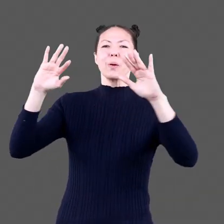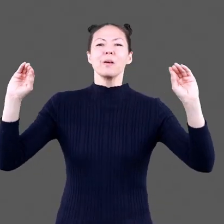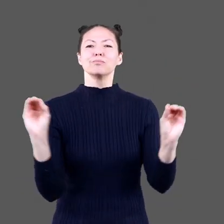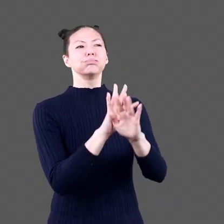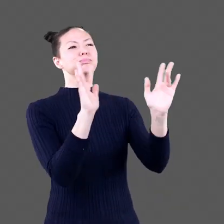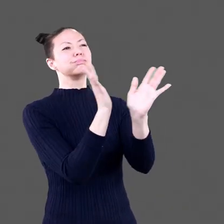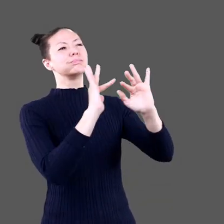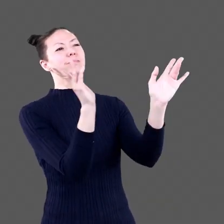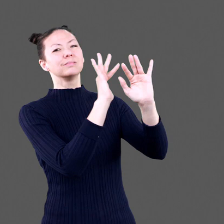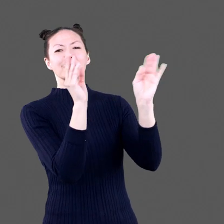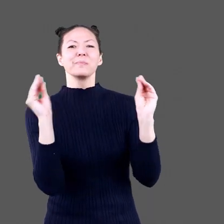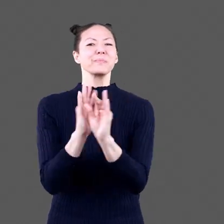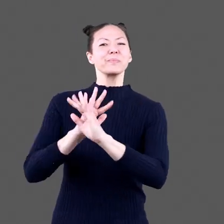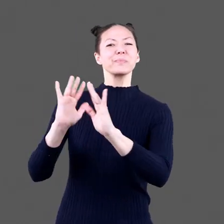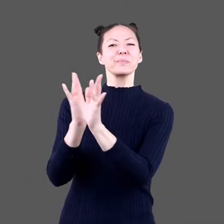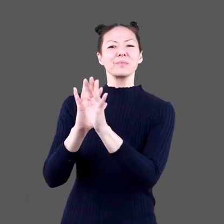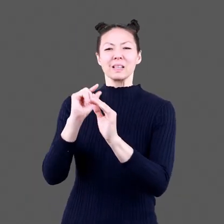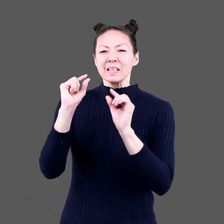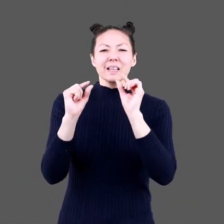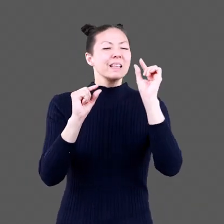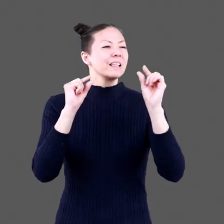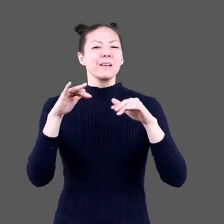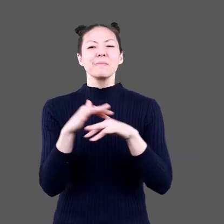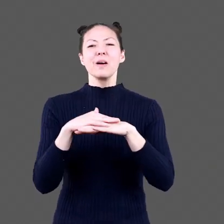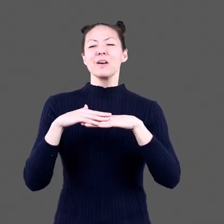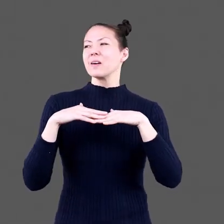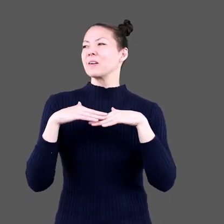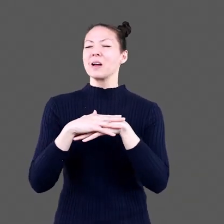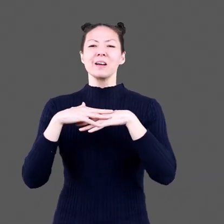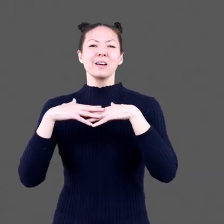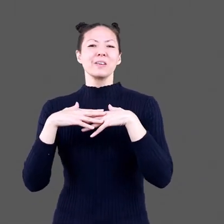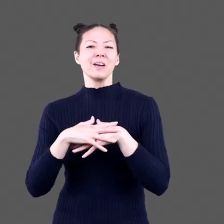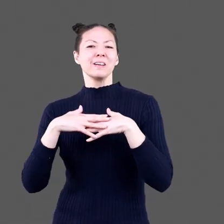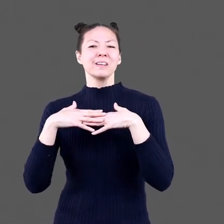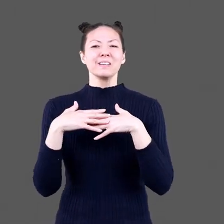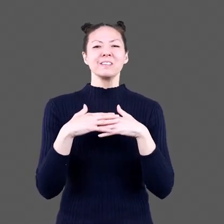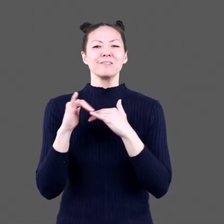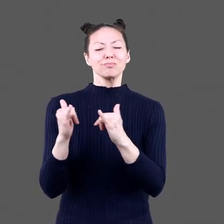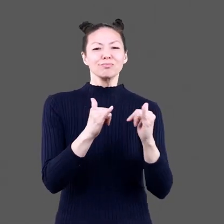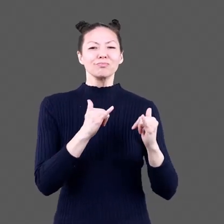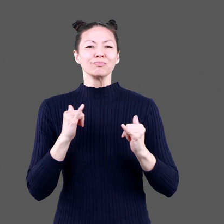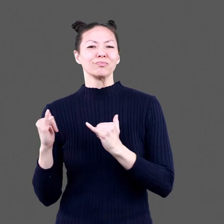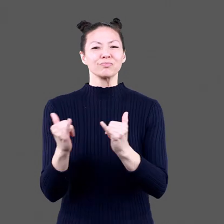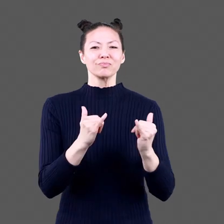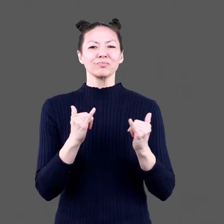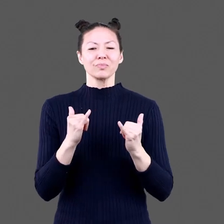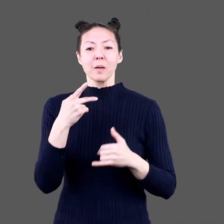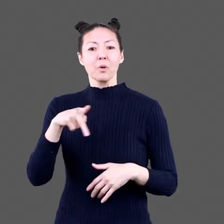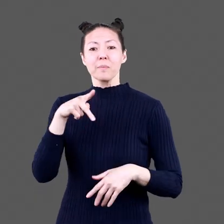fly in the air And tiny little parties with charades